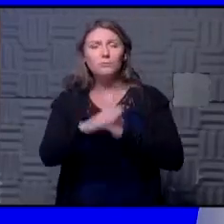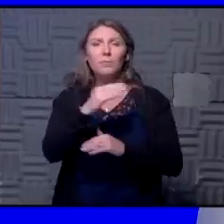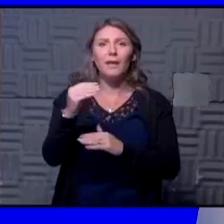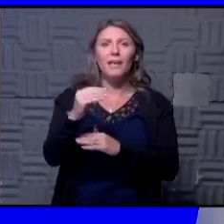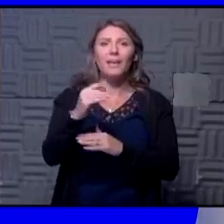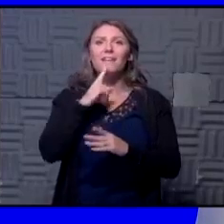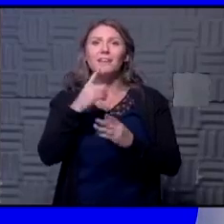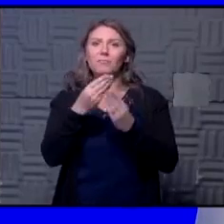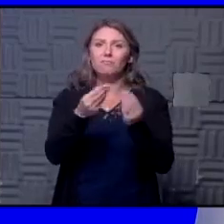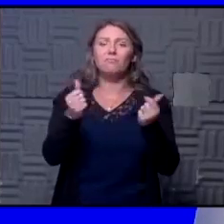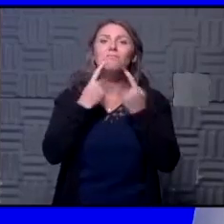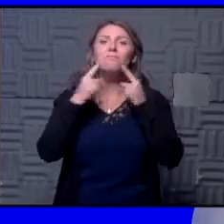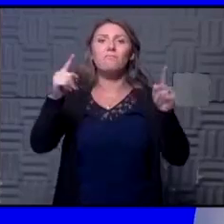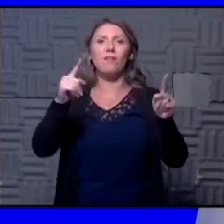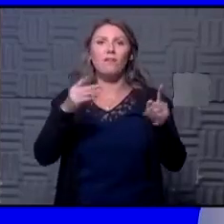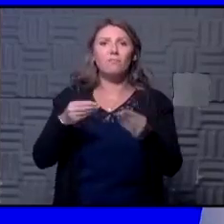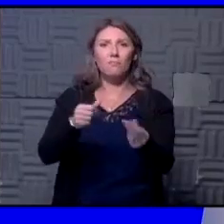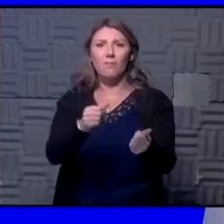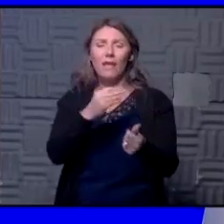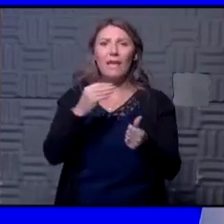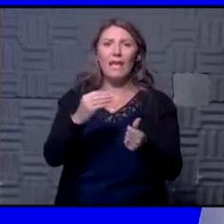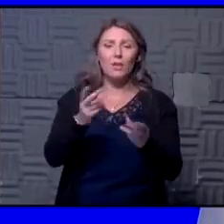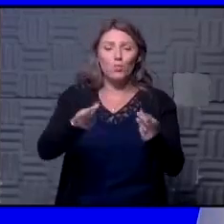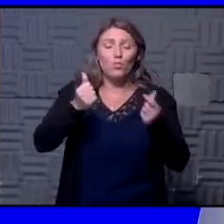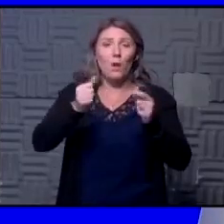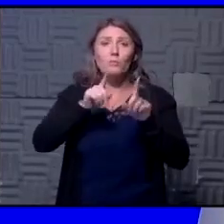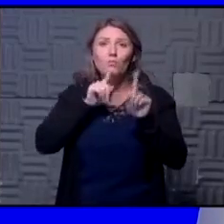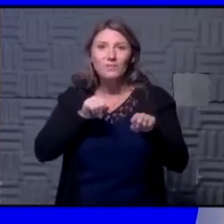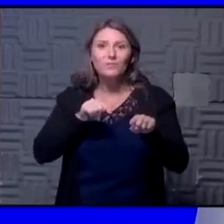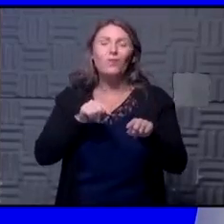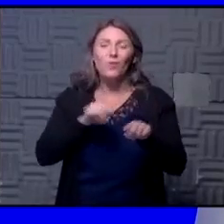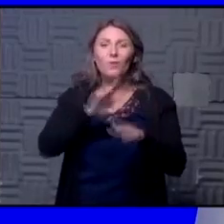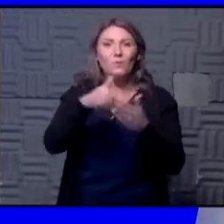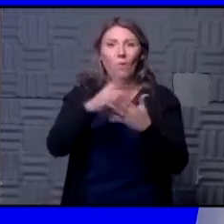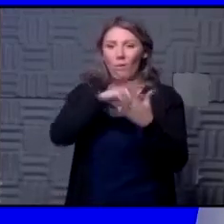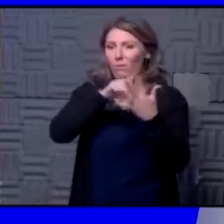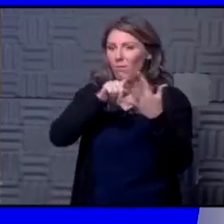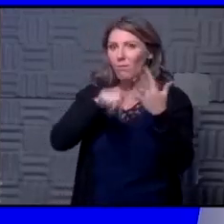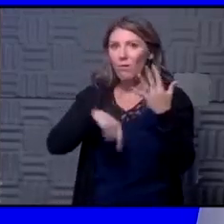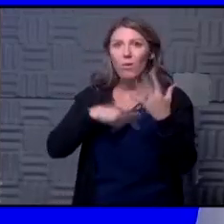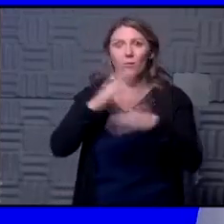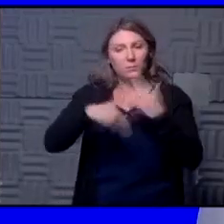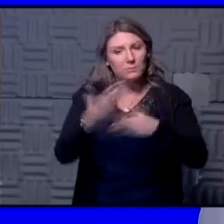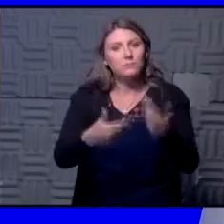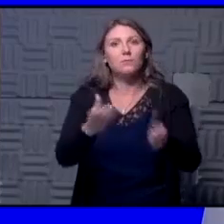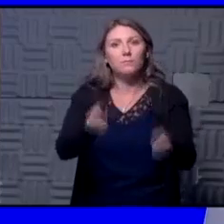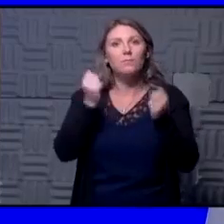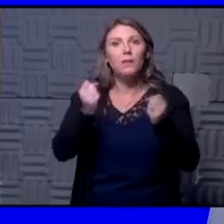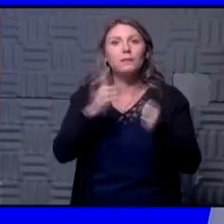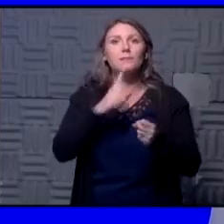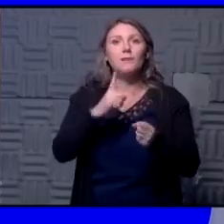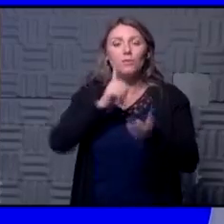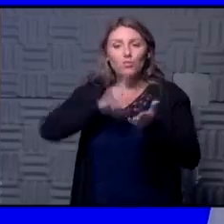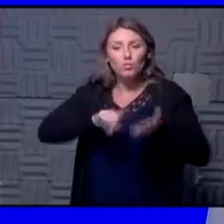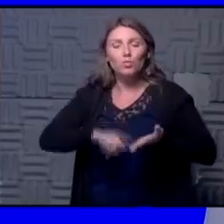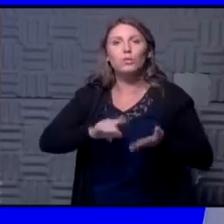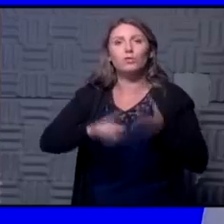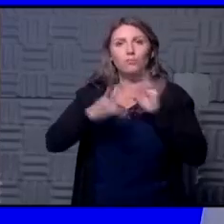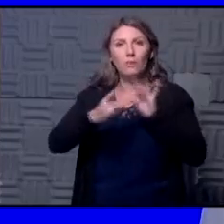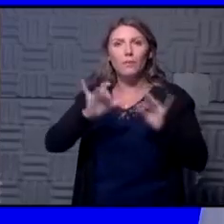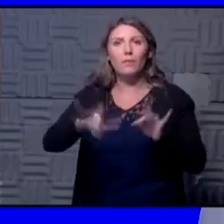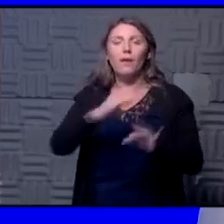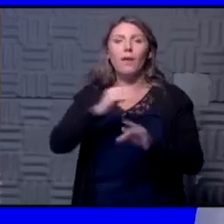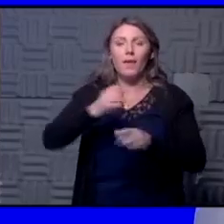efficacious and you can get a rapid result so all those things are are moving rapidly there is research going towards that